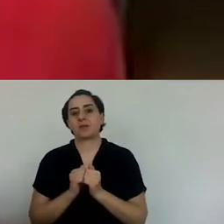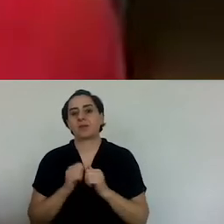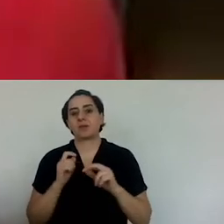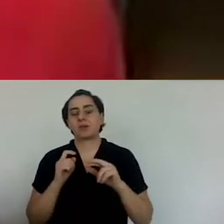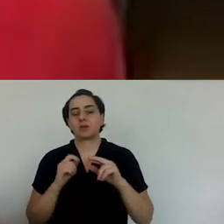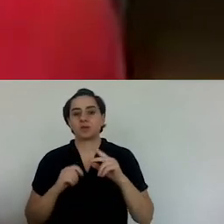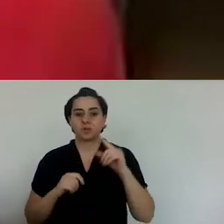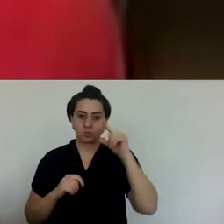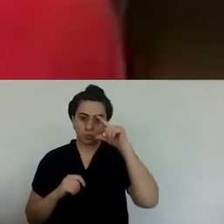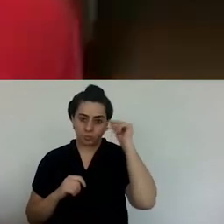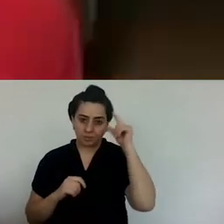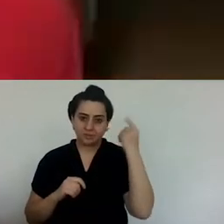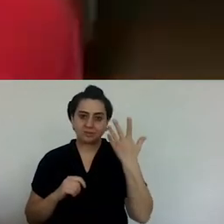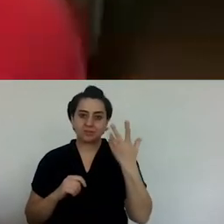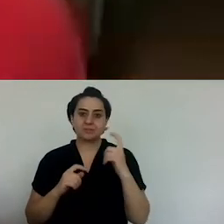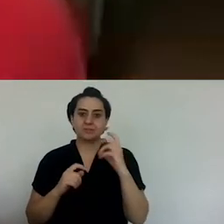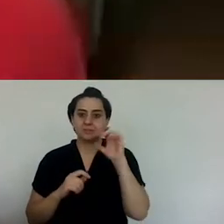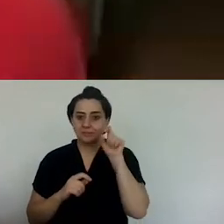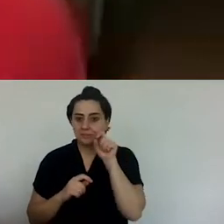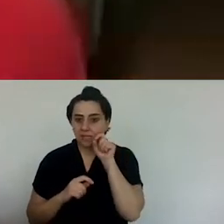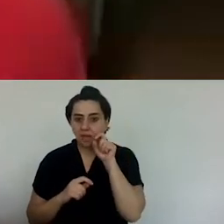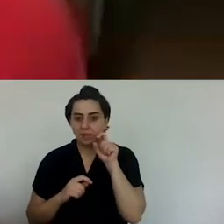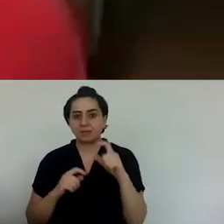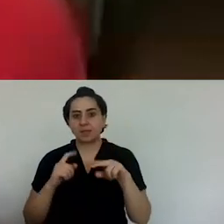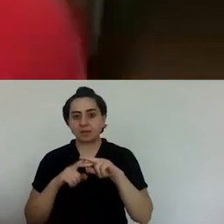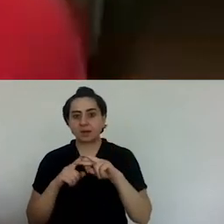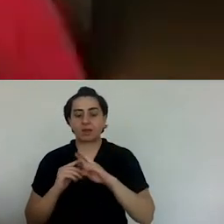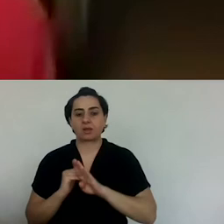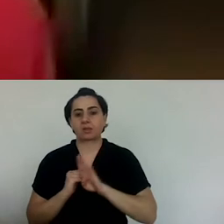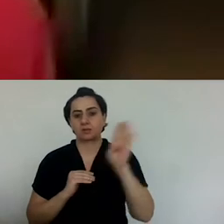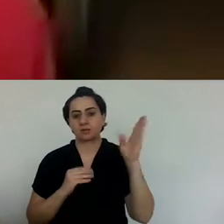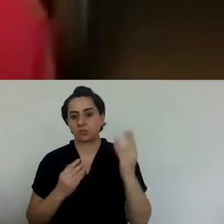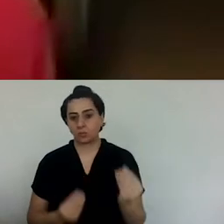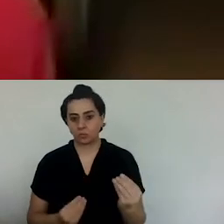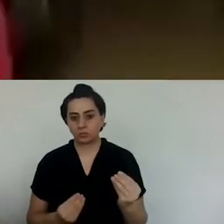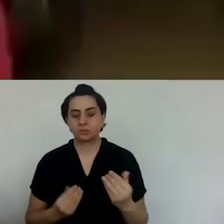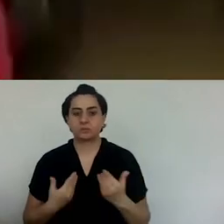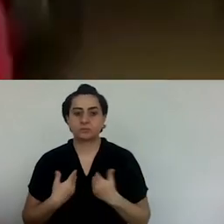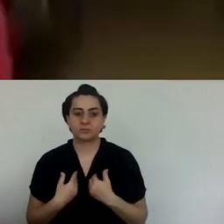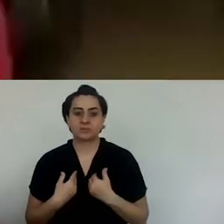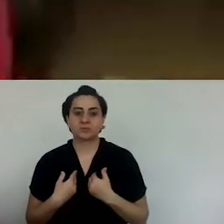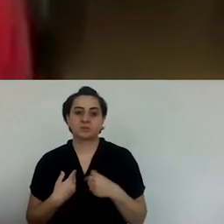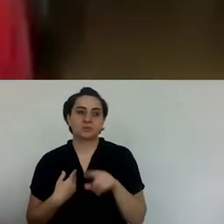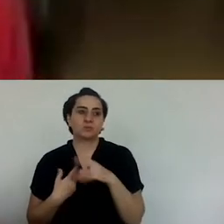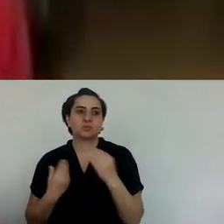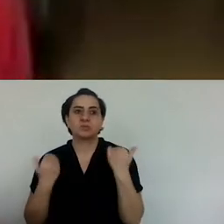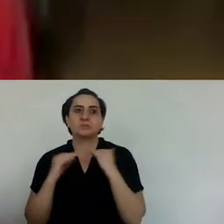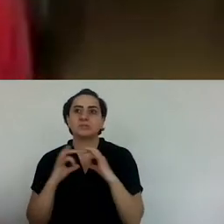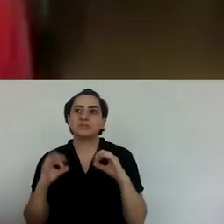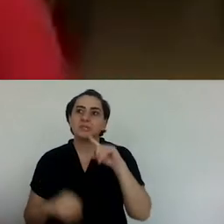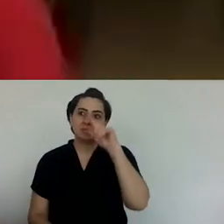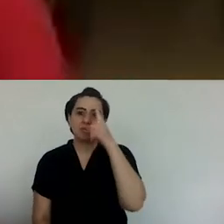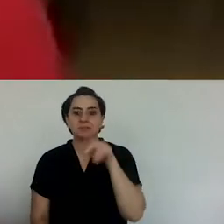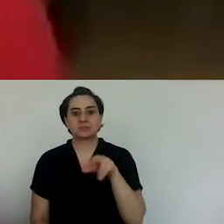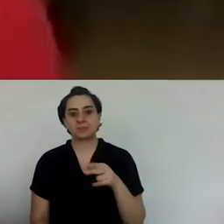their offspring moved to